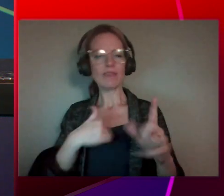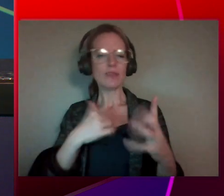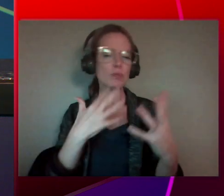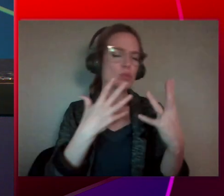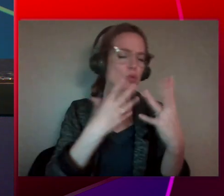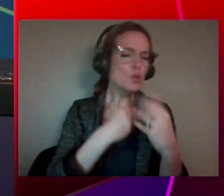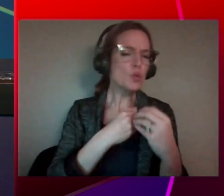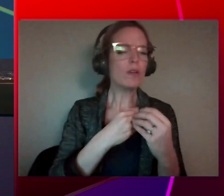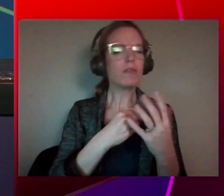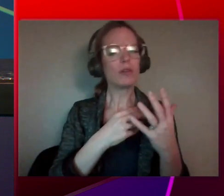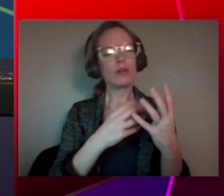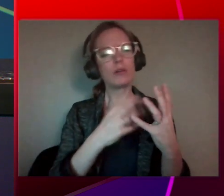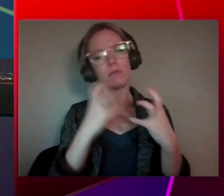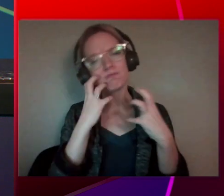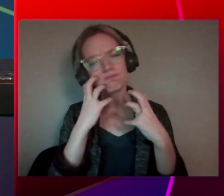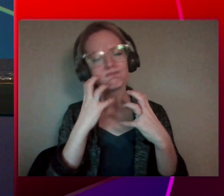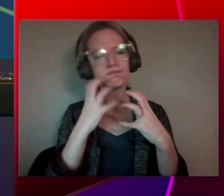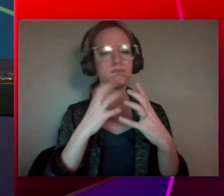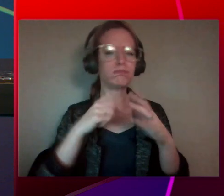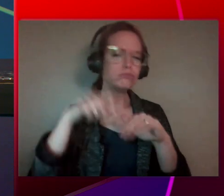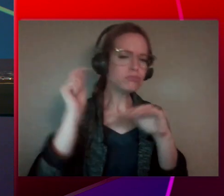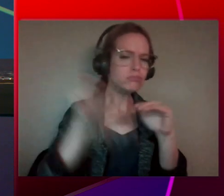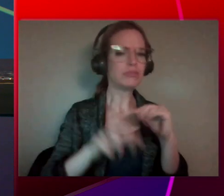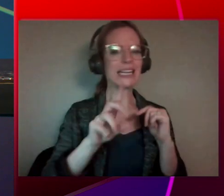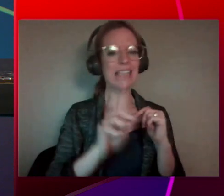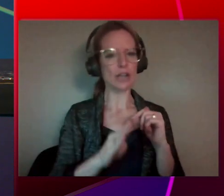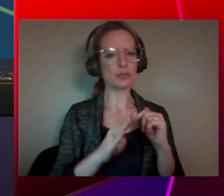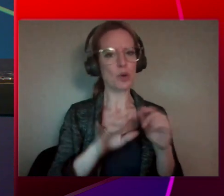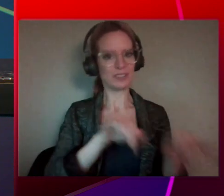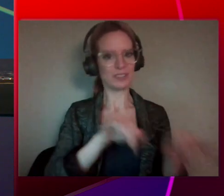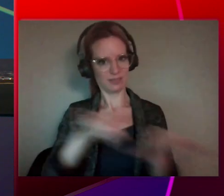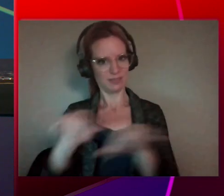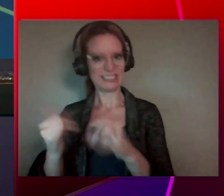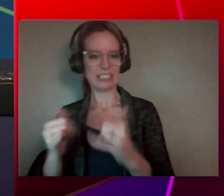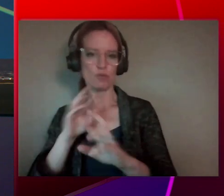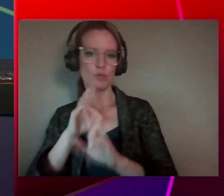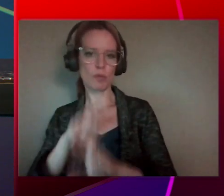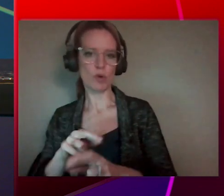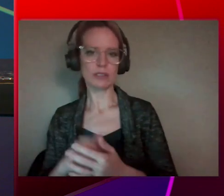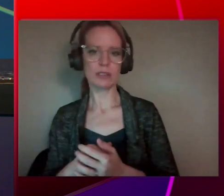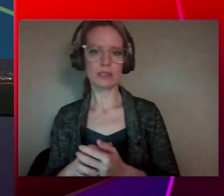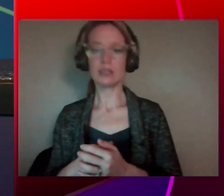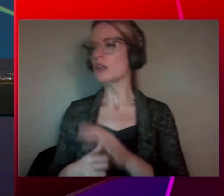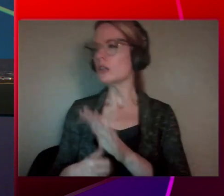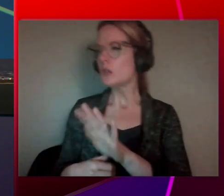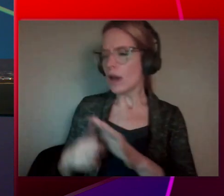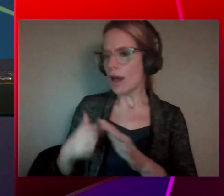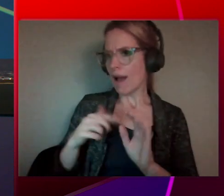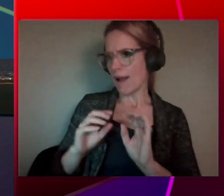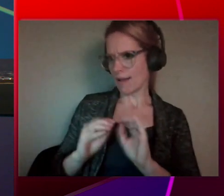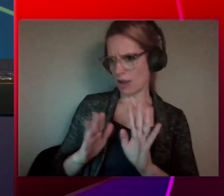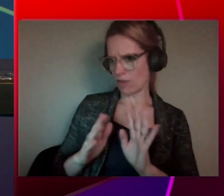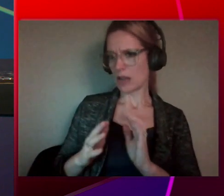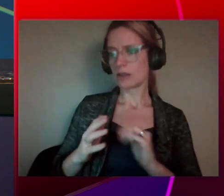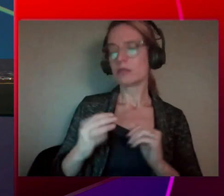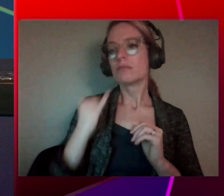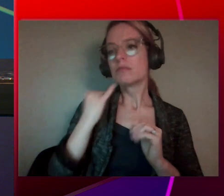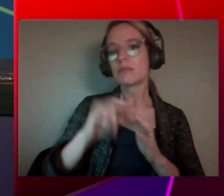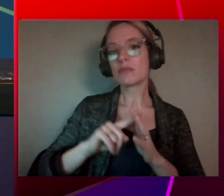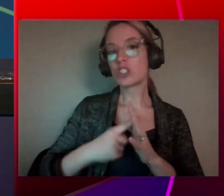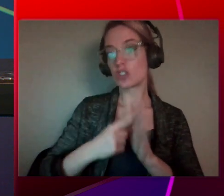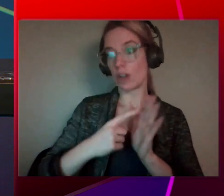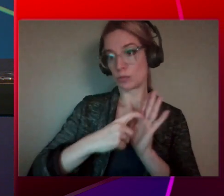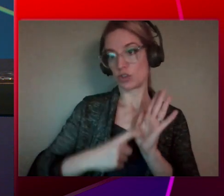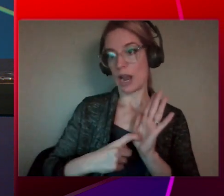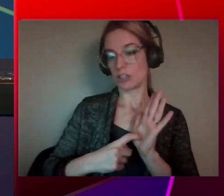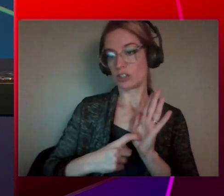beautiful reports in the same easy-to-build authoring experience. And so just to clarify, so if you're starting from scratch, you can build a paginated